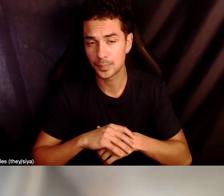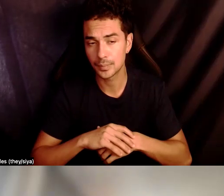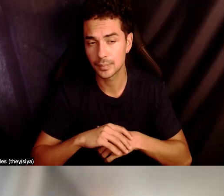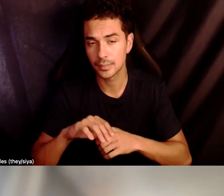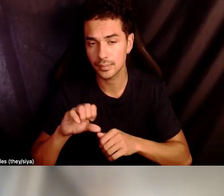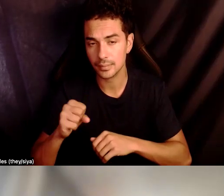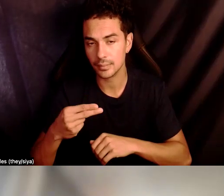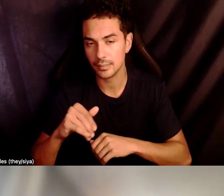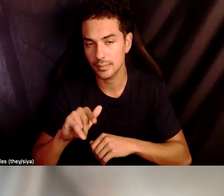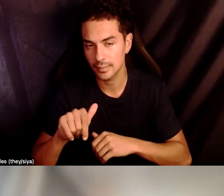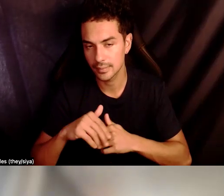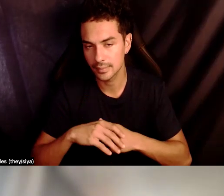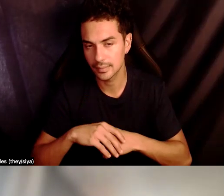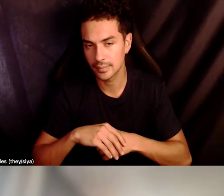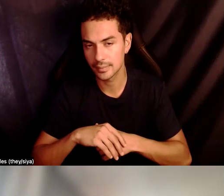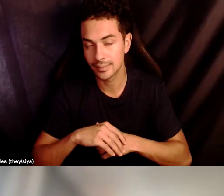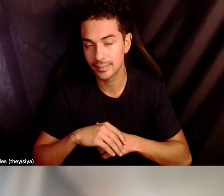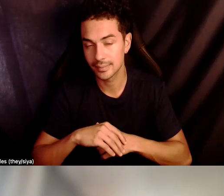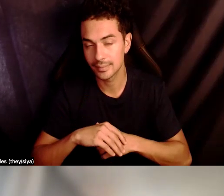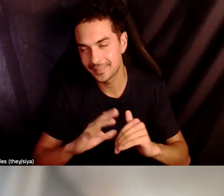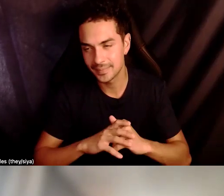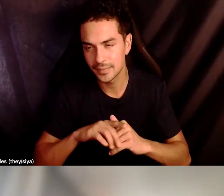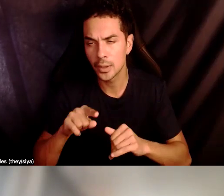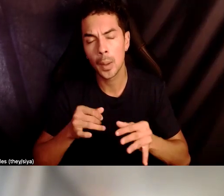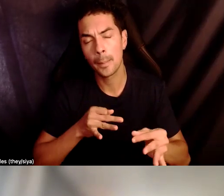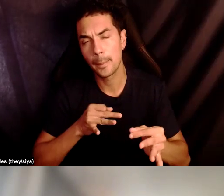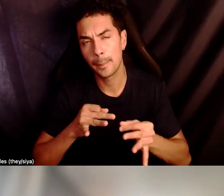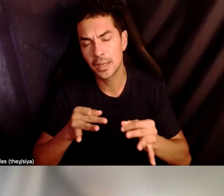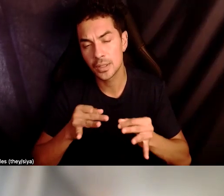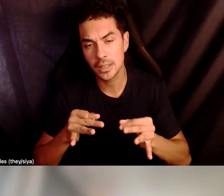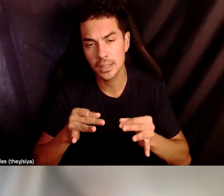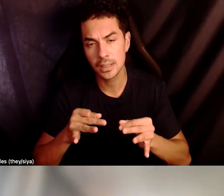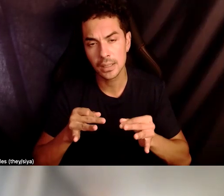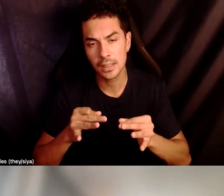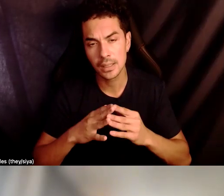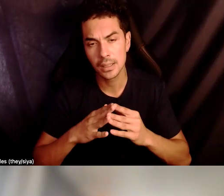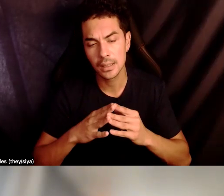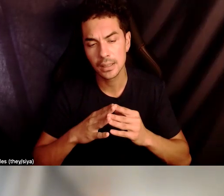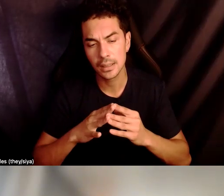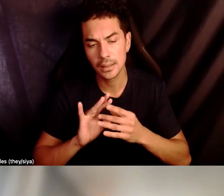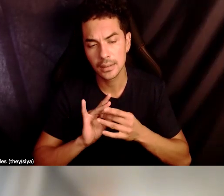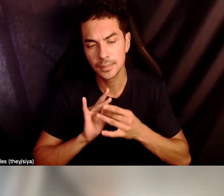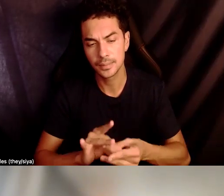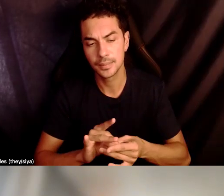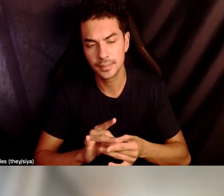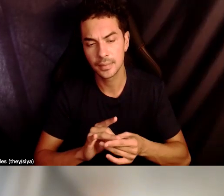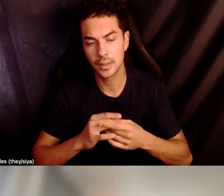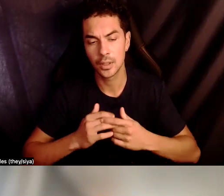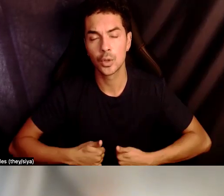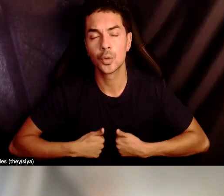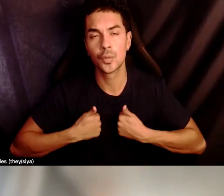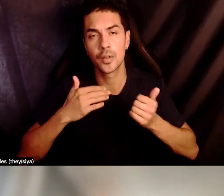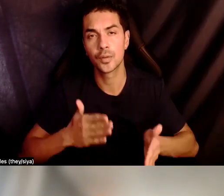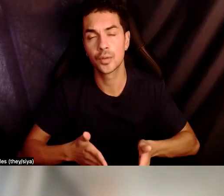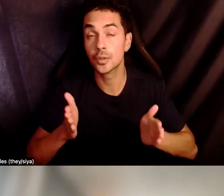Don't say hi. Um, you know, when, just like you mentioned, you know, how, um, in respects to survivor services, you know,